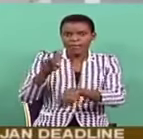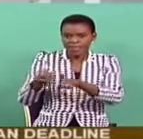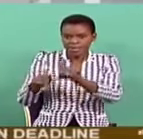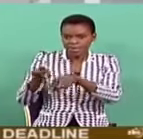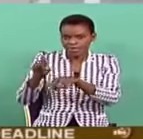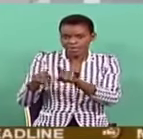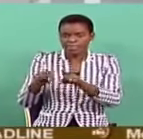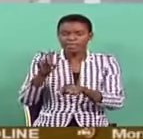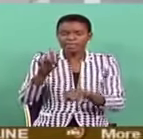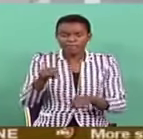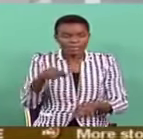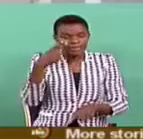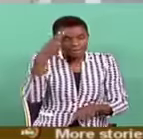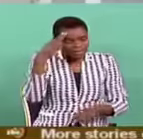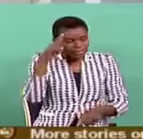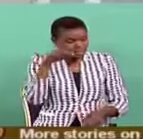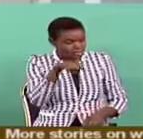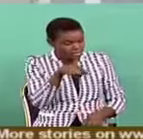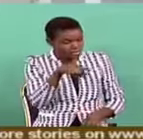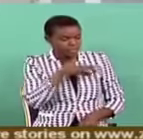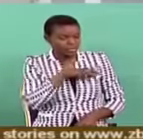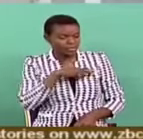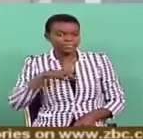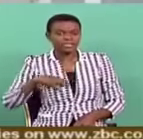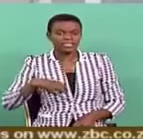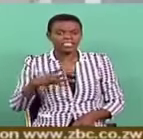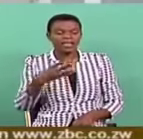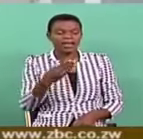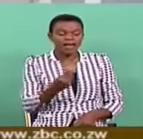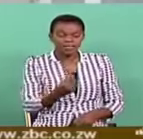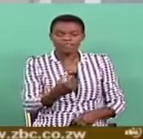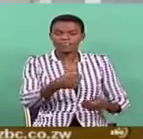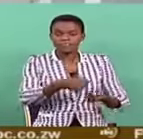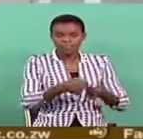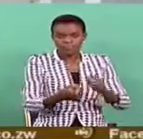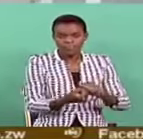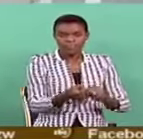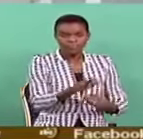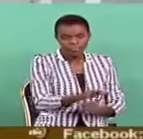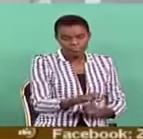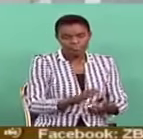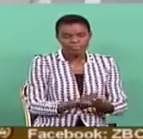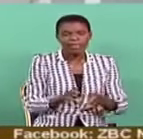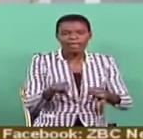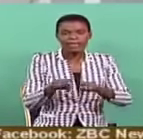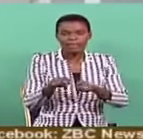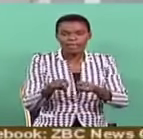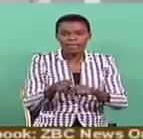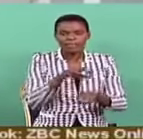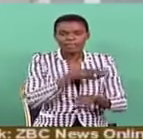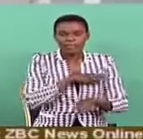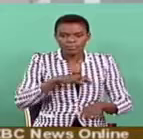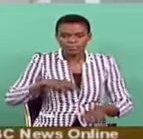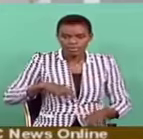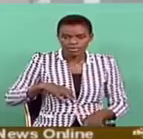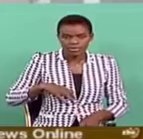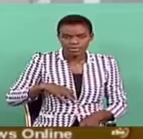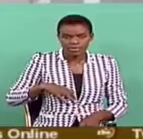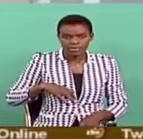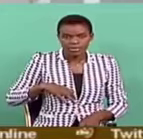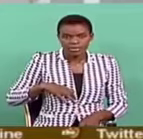government is in. So, just like government, they are also obligated to